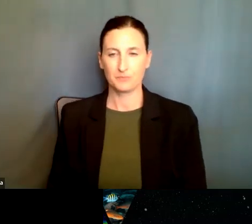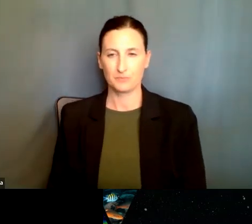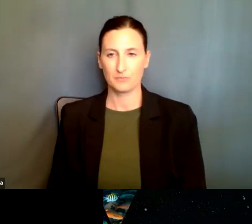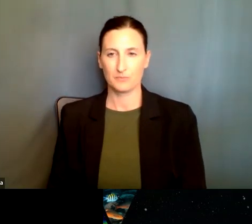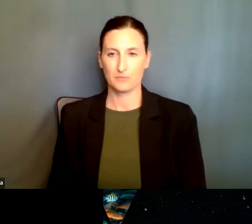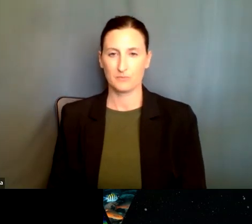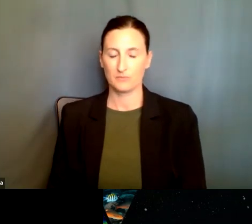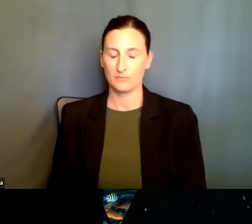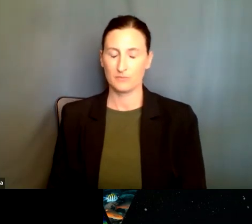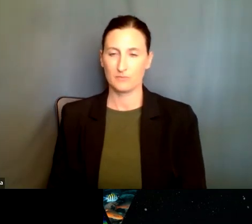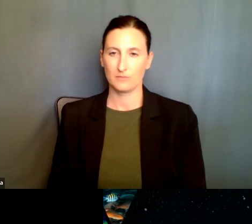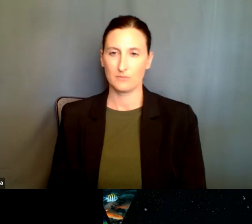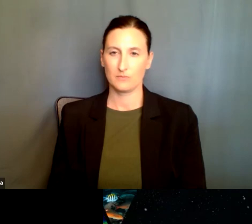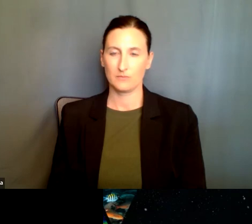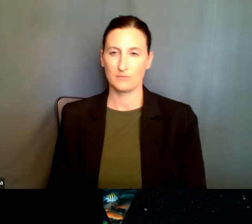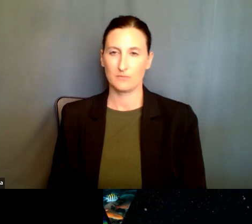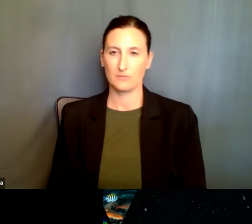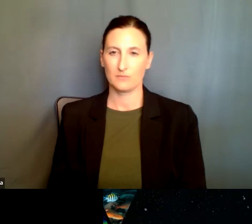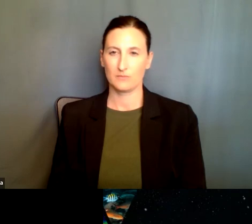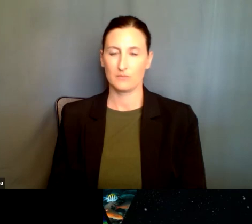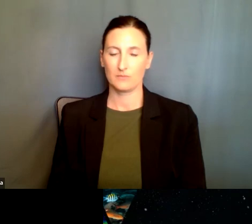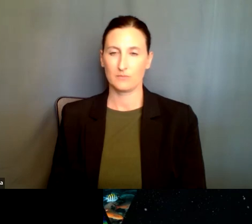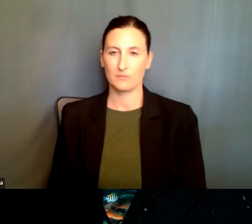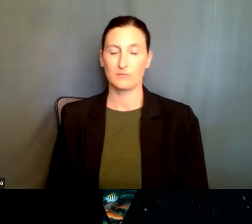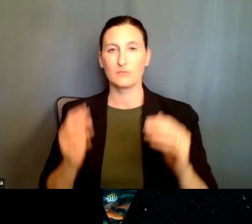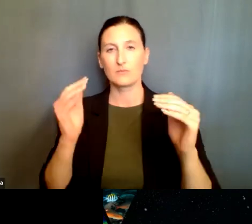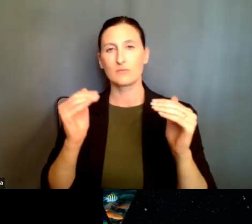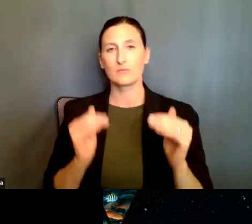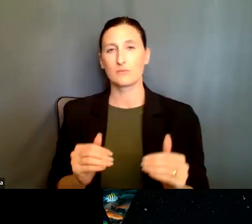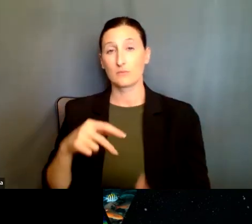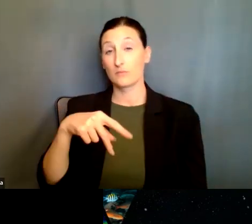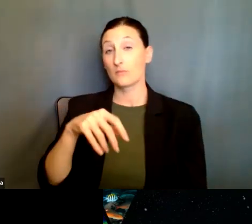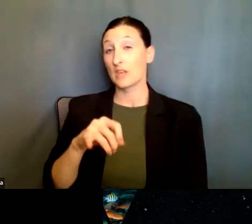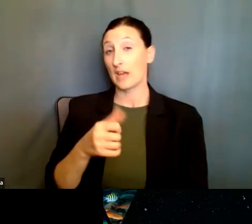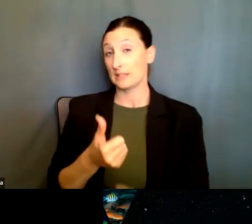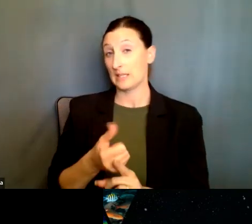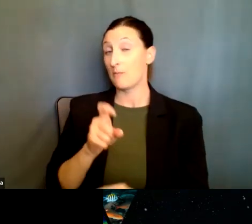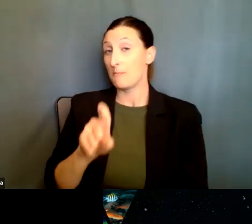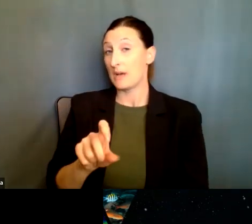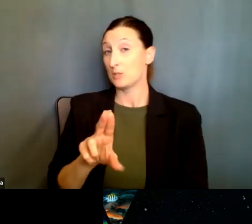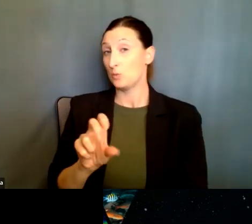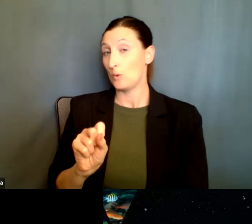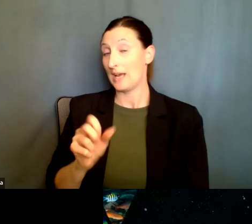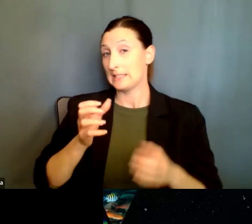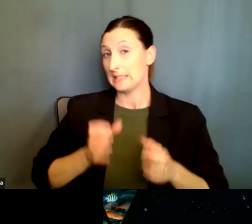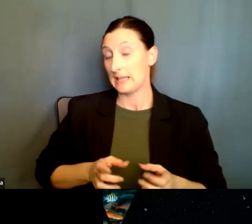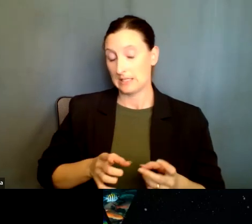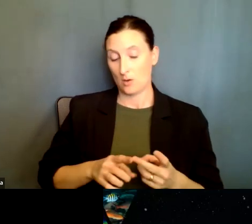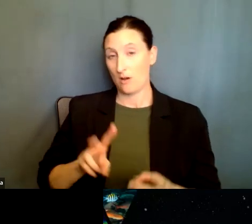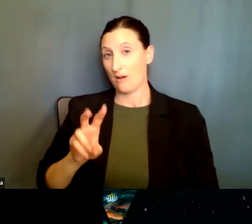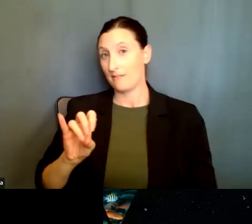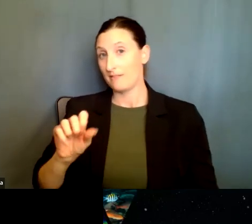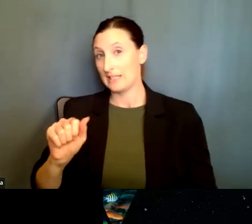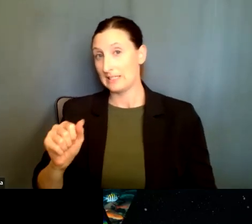Um, and then the next question is, uh, does the PI have to be a US citizen, um, or a visa holder will be